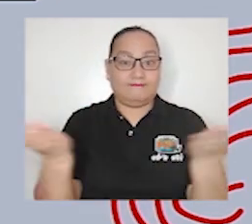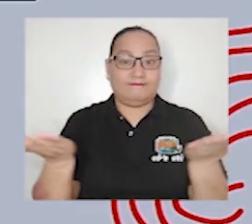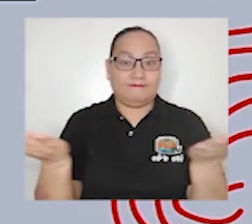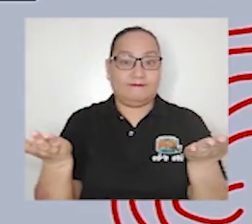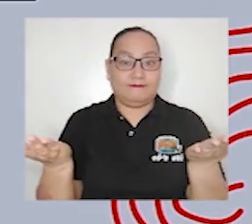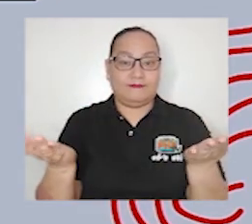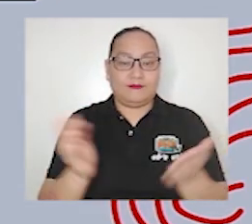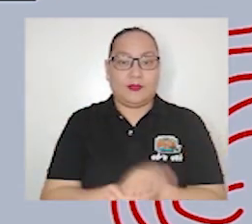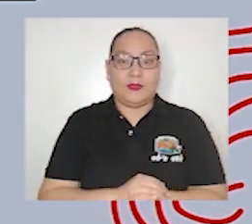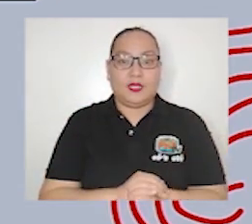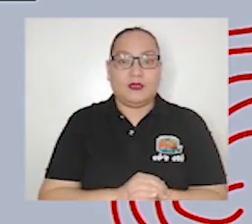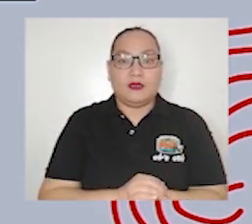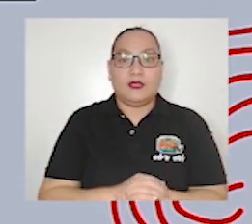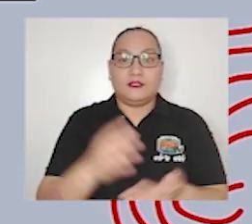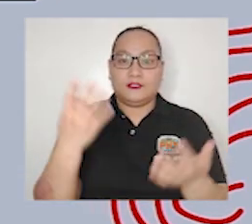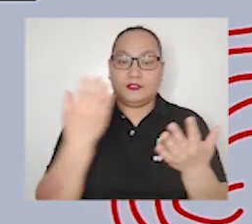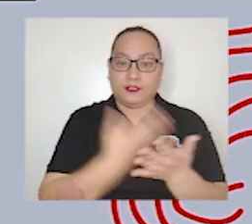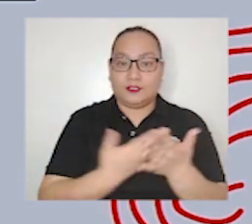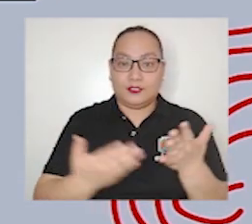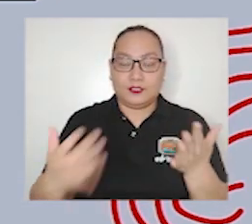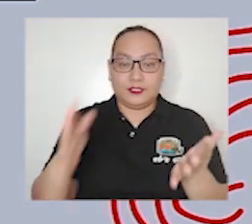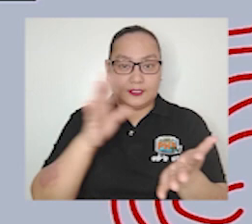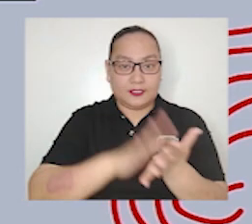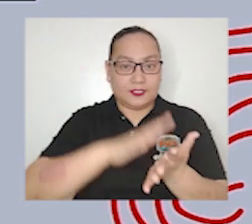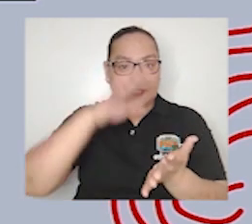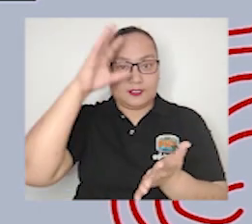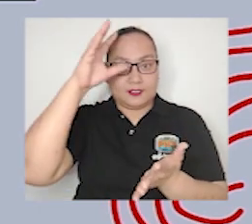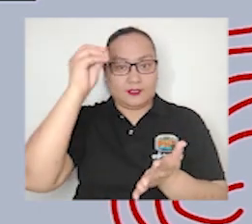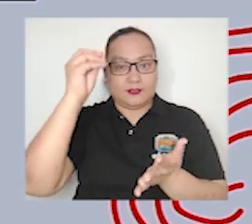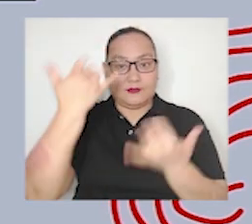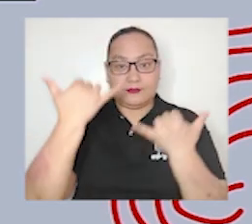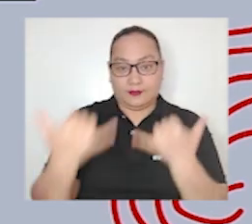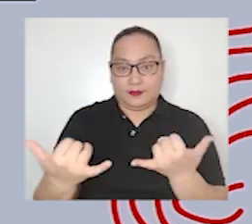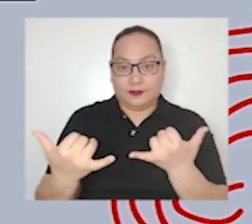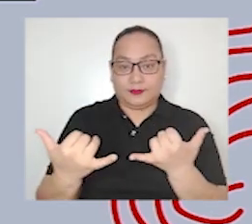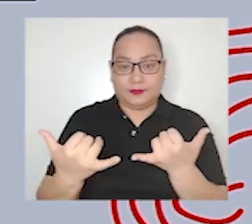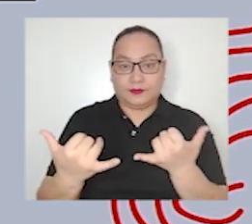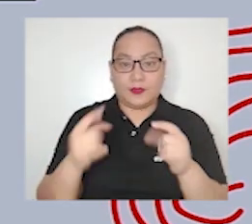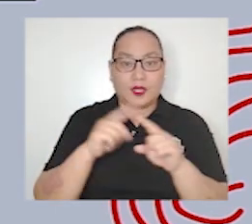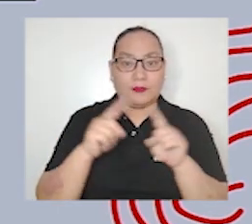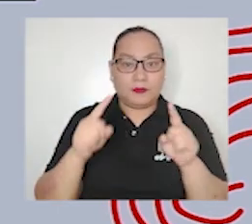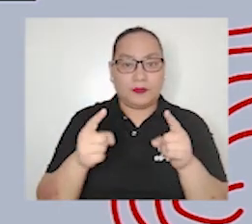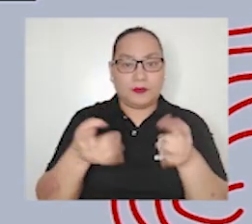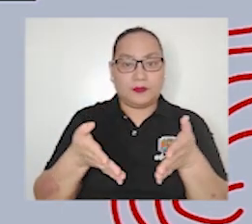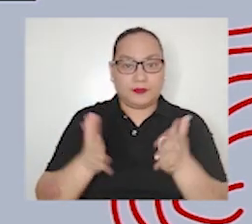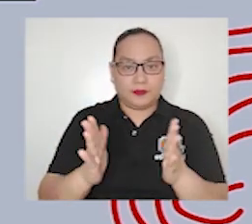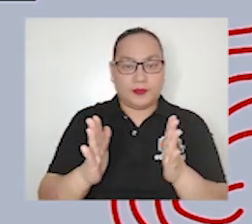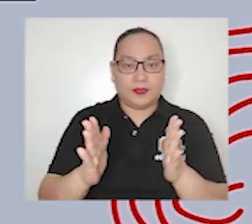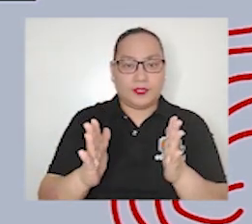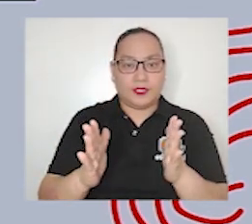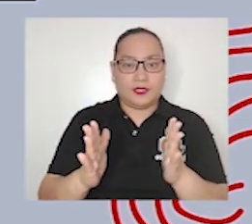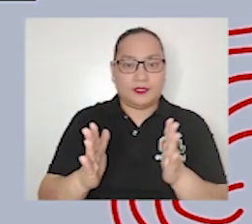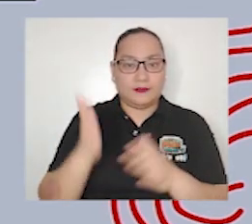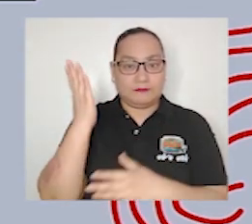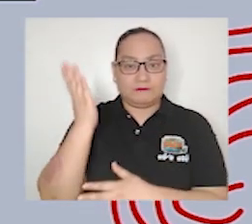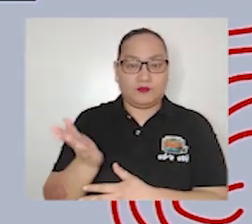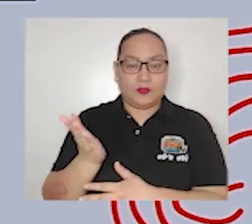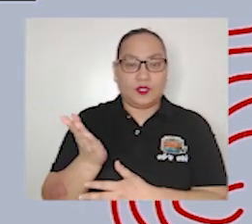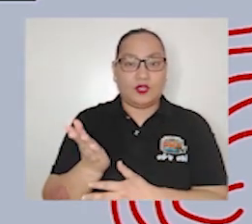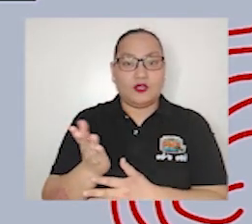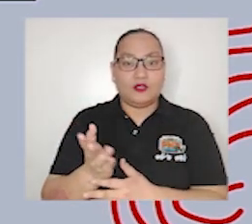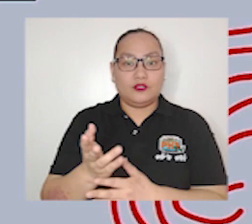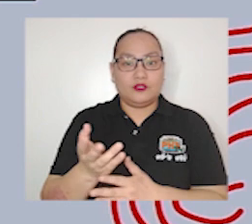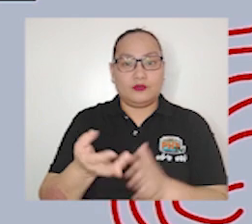go these are the things that we've learned for this hour but allow me to refresh your minds again